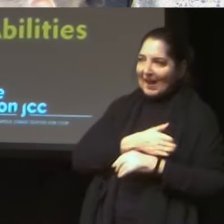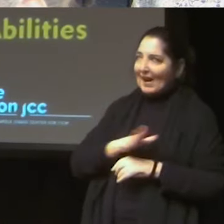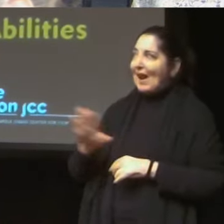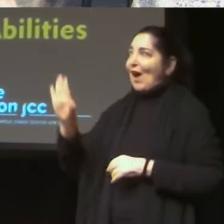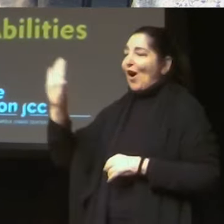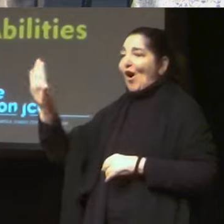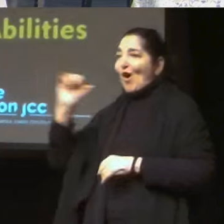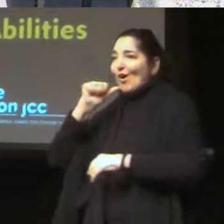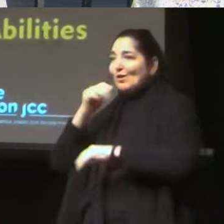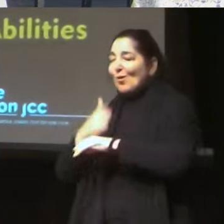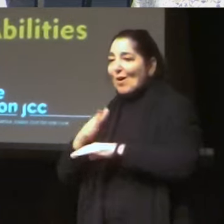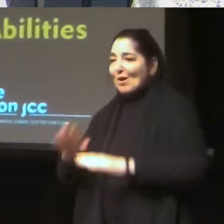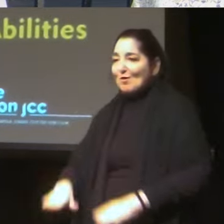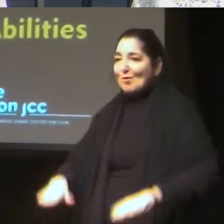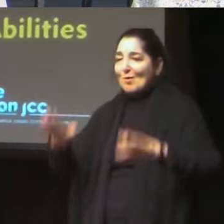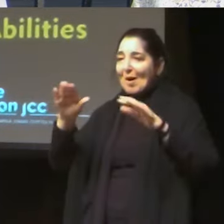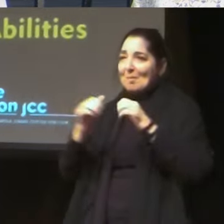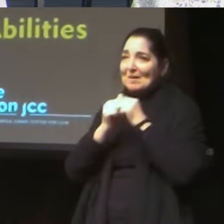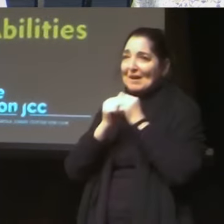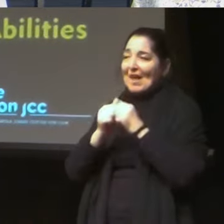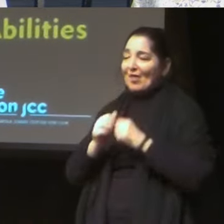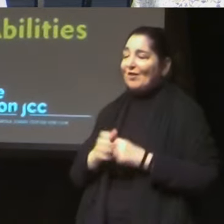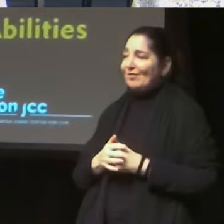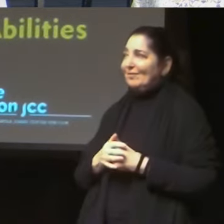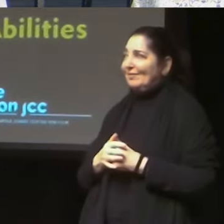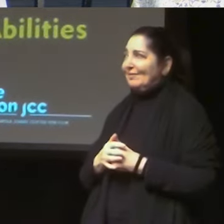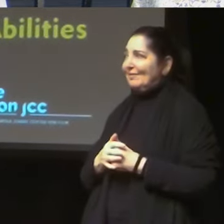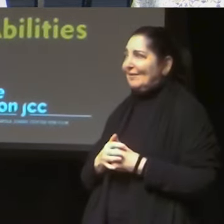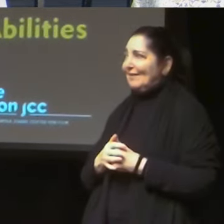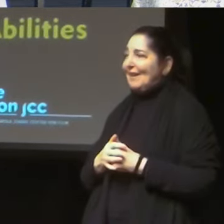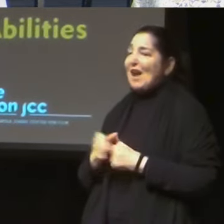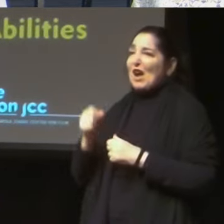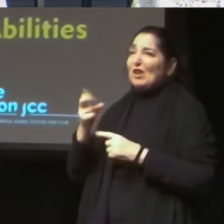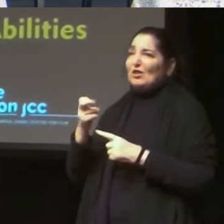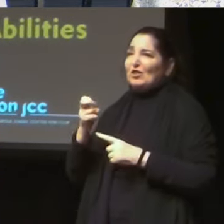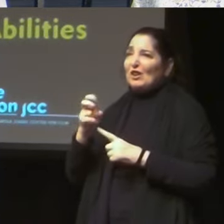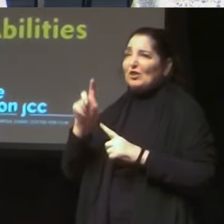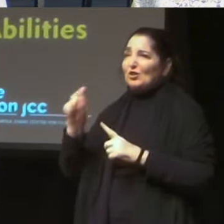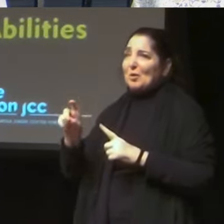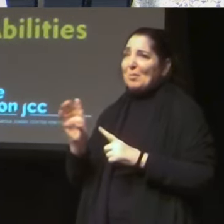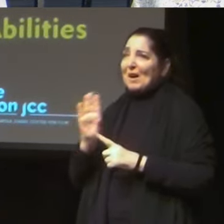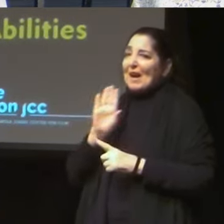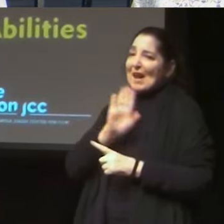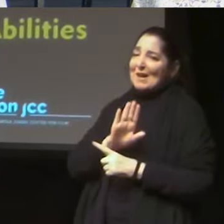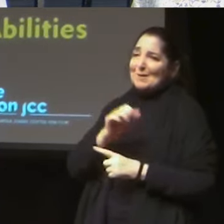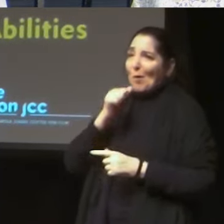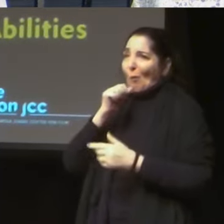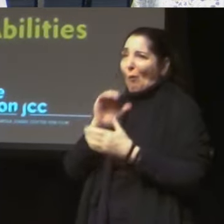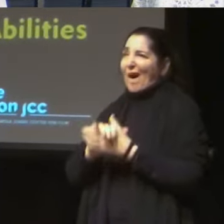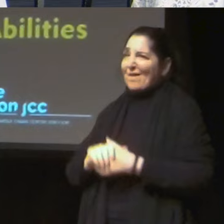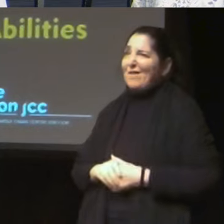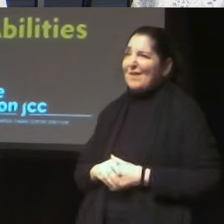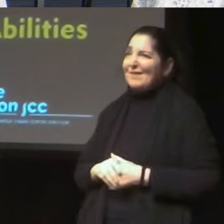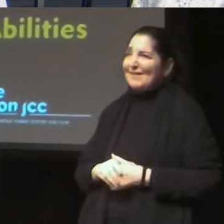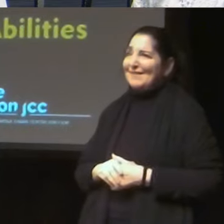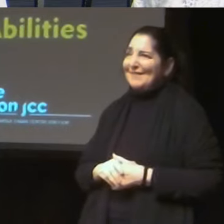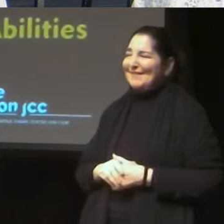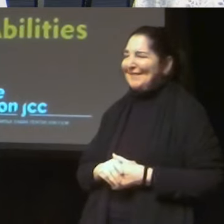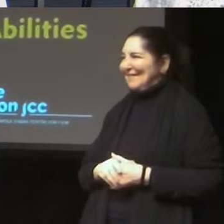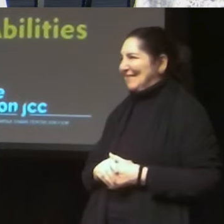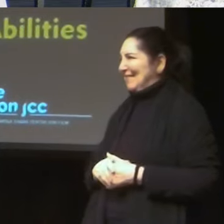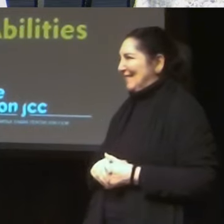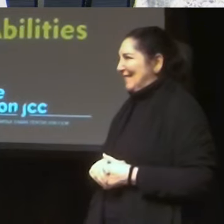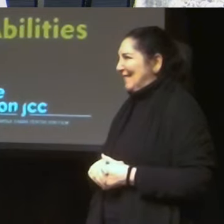Right. And Ms. Gloria Reed, who has been the caregiver for Derek